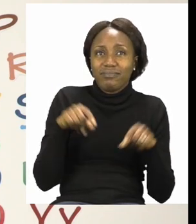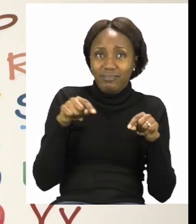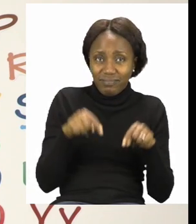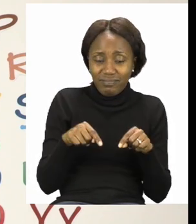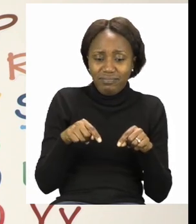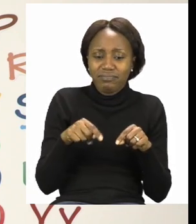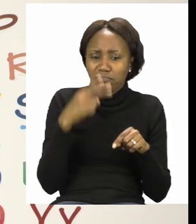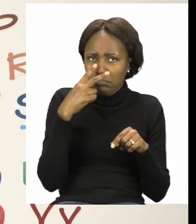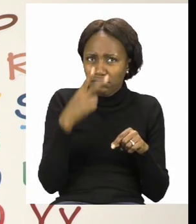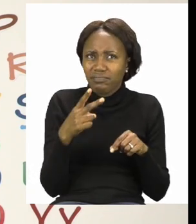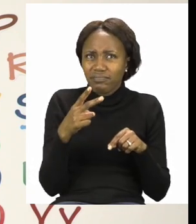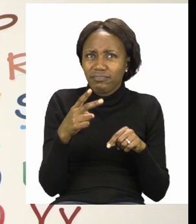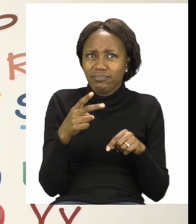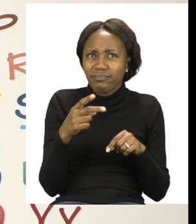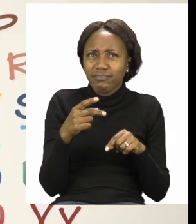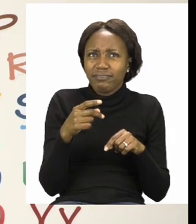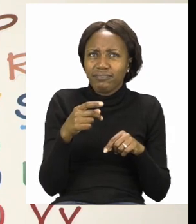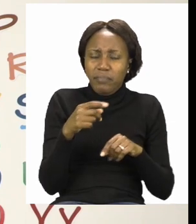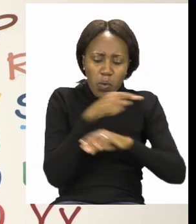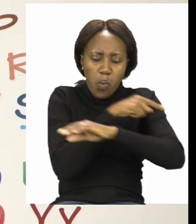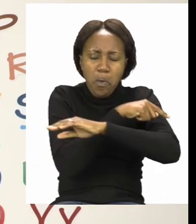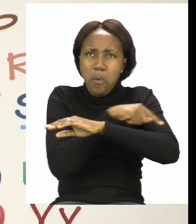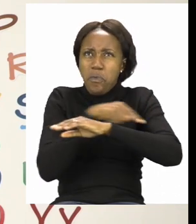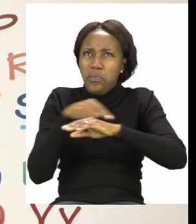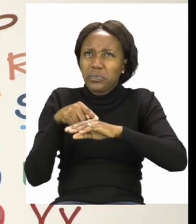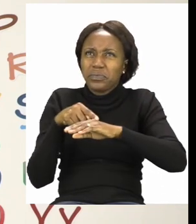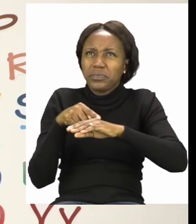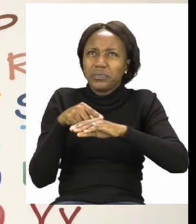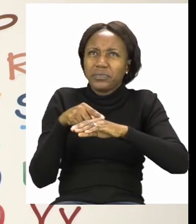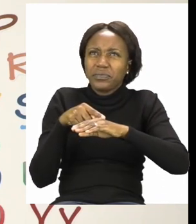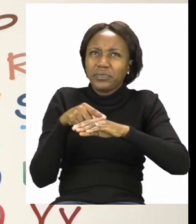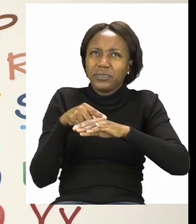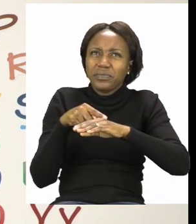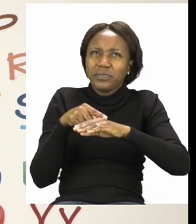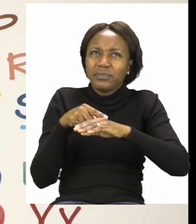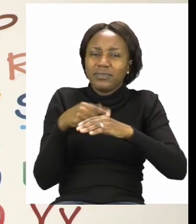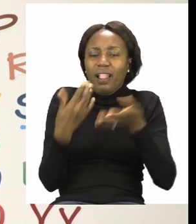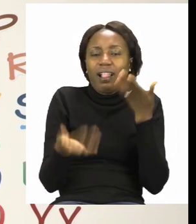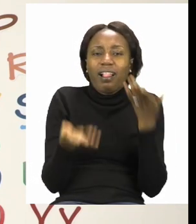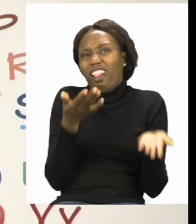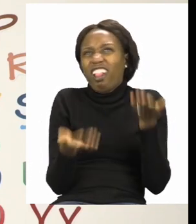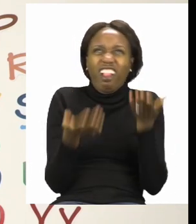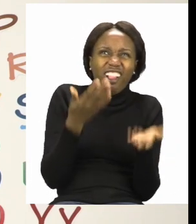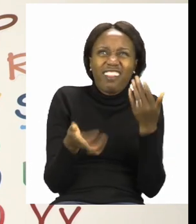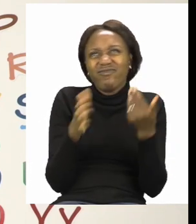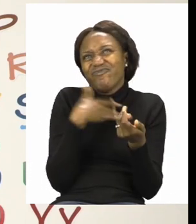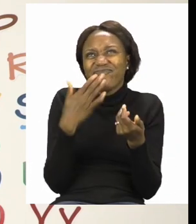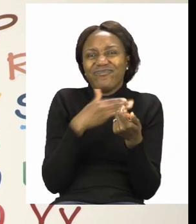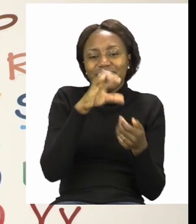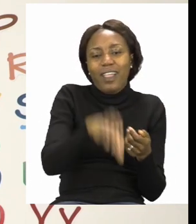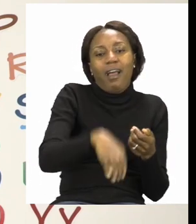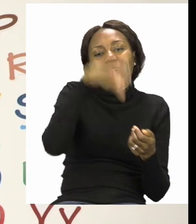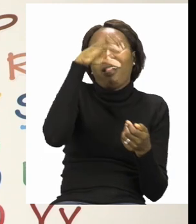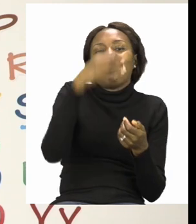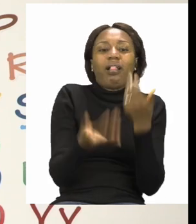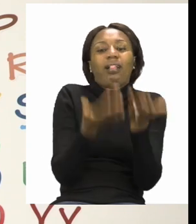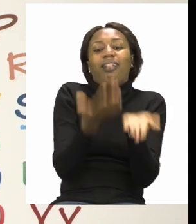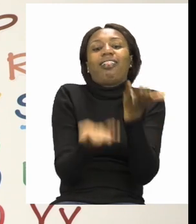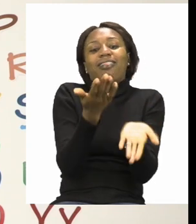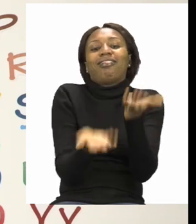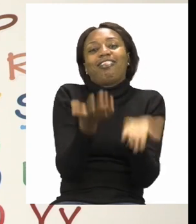things. I'm going to start with the ruler. As you can see, the ruler is very easy for me to lift up.